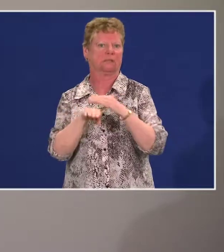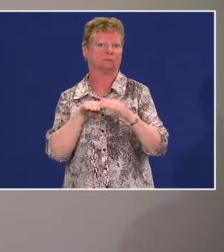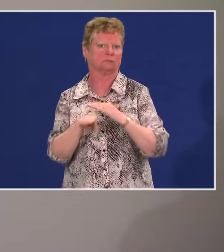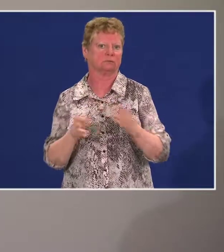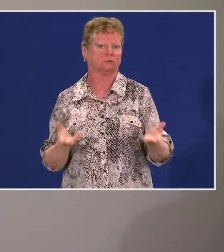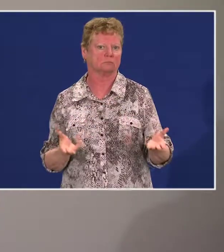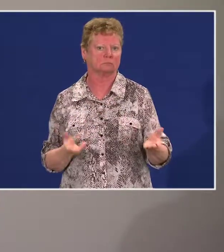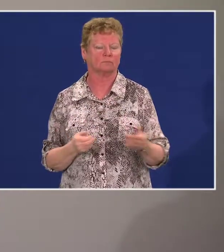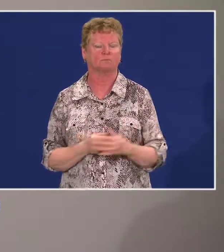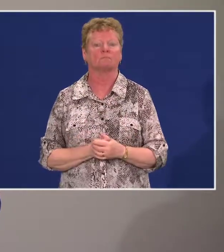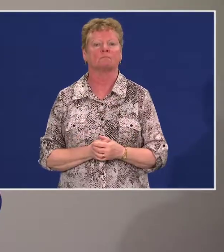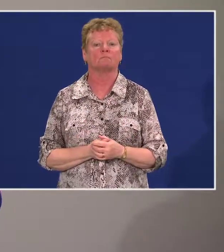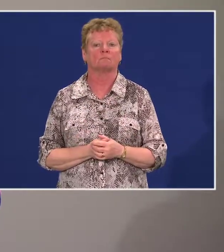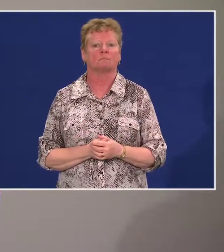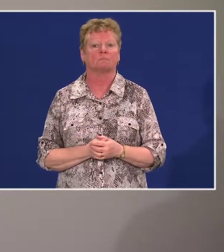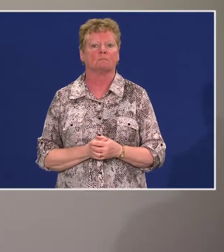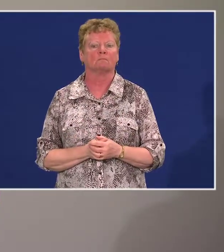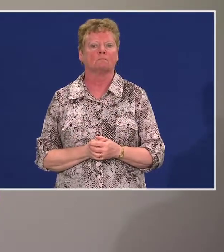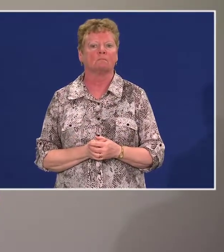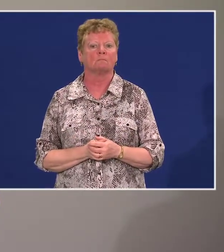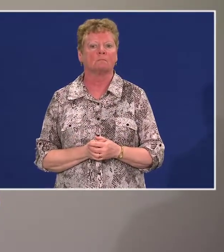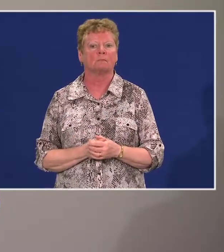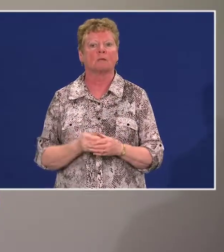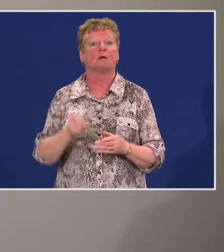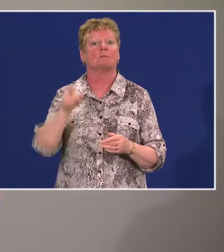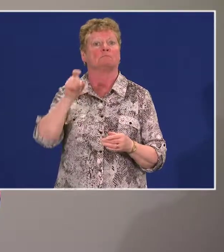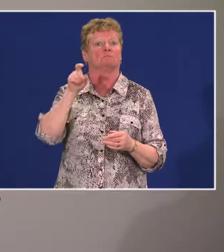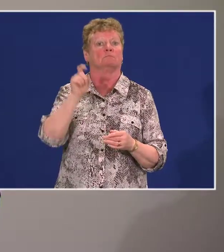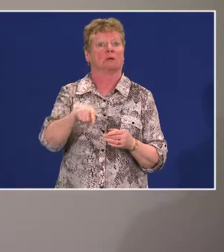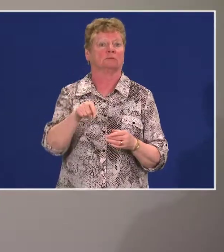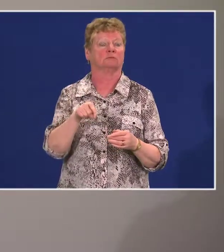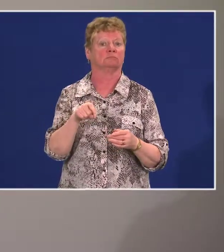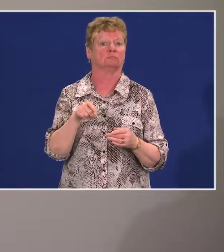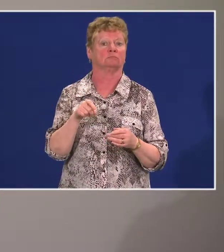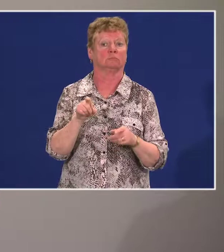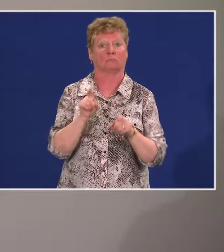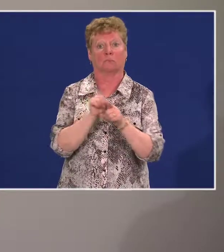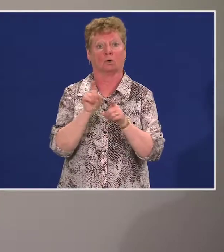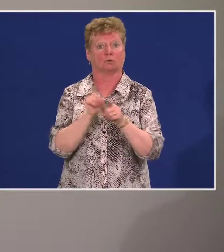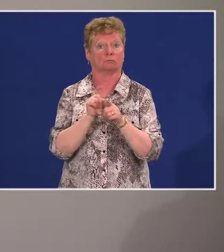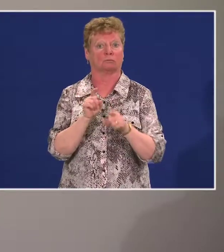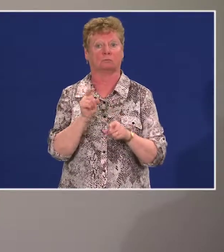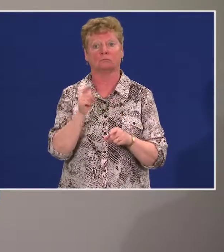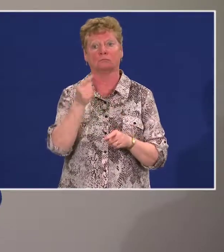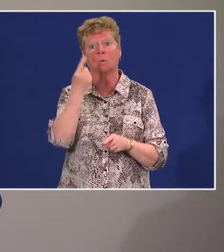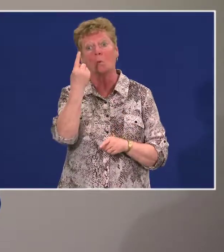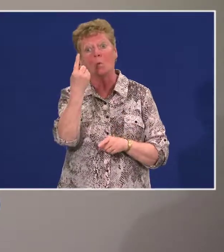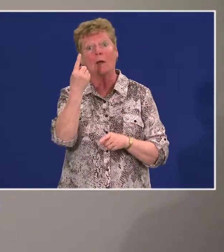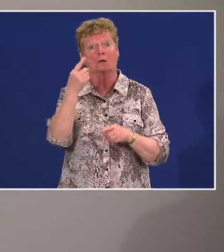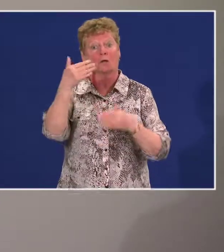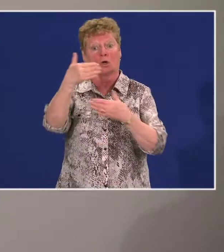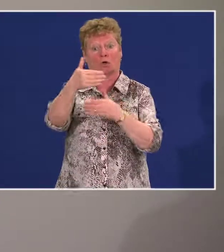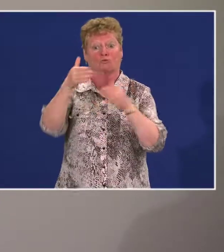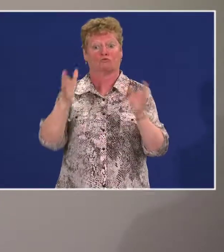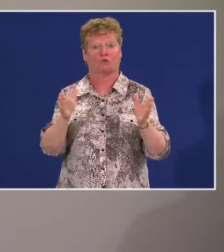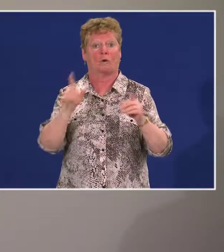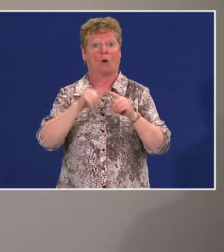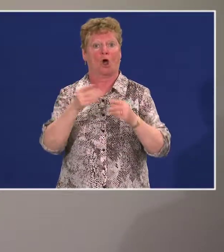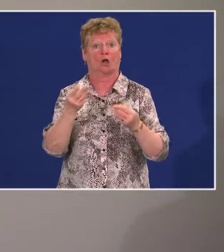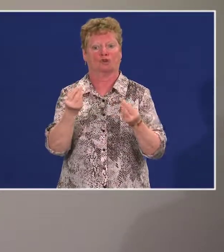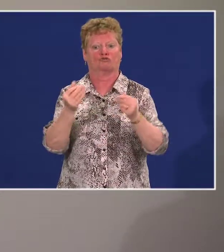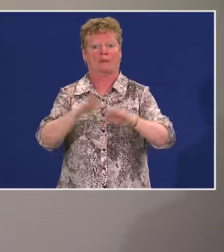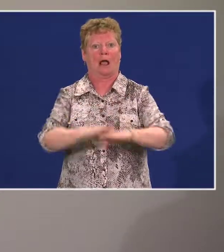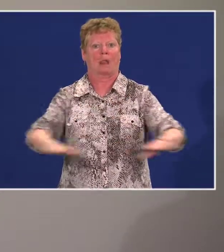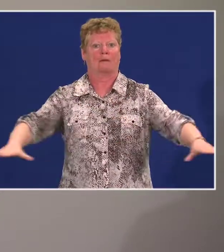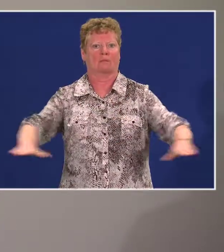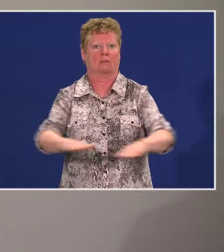And you have to have at least one room on the ground level that could